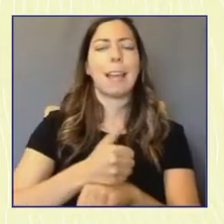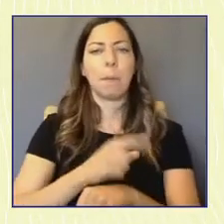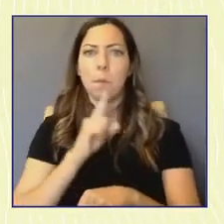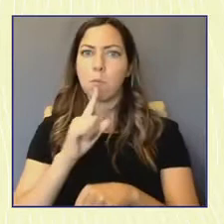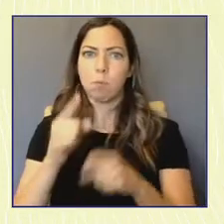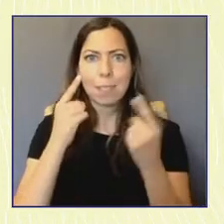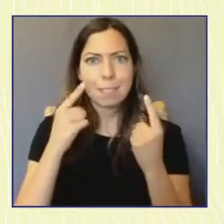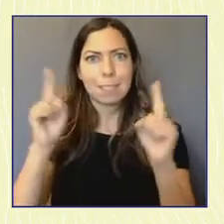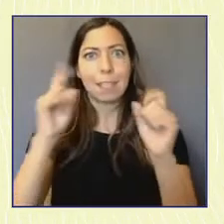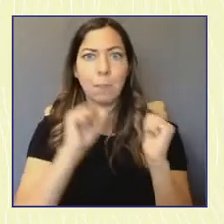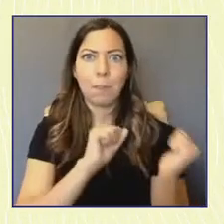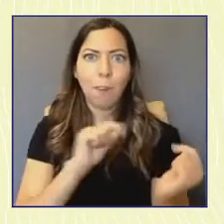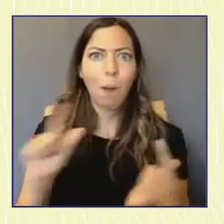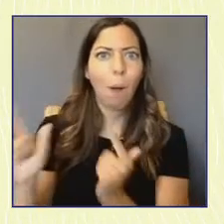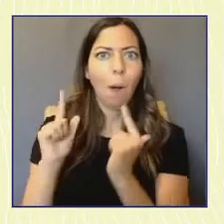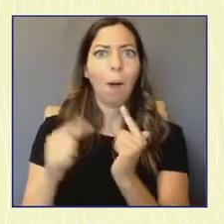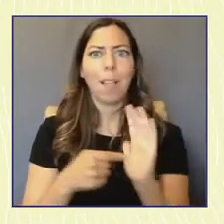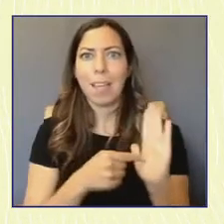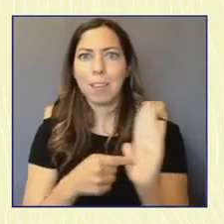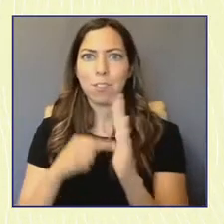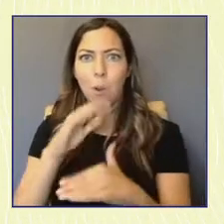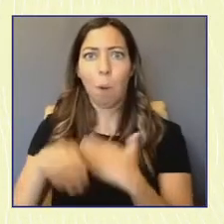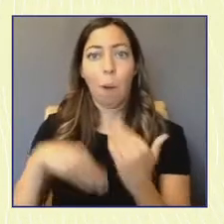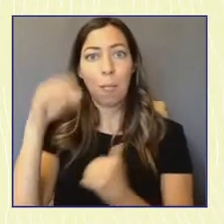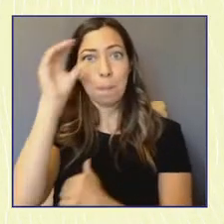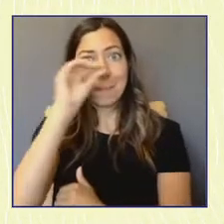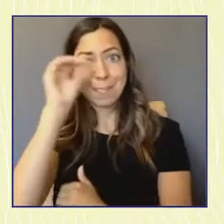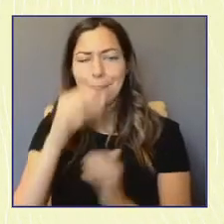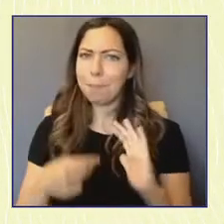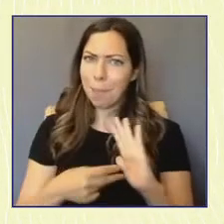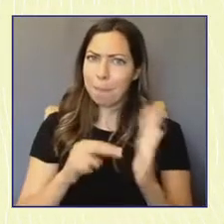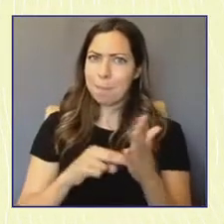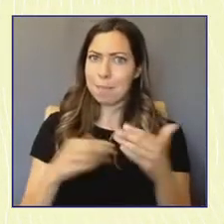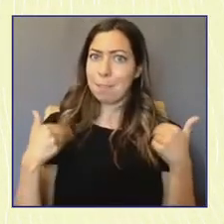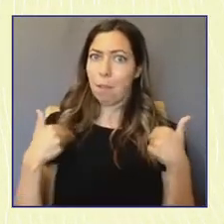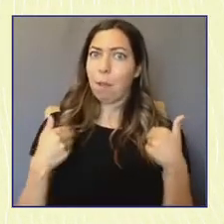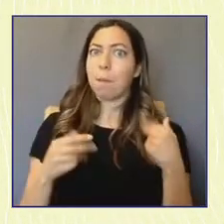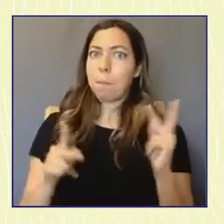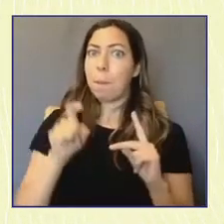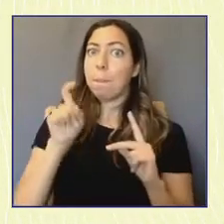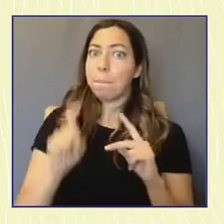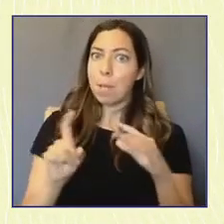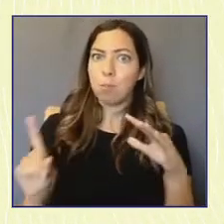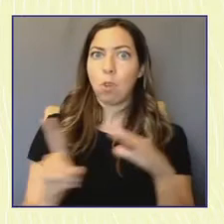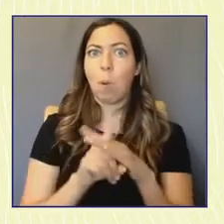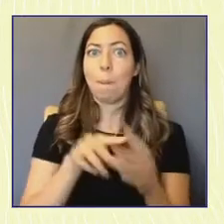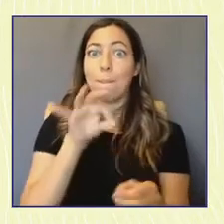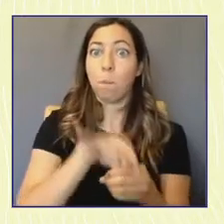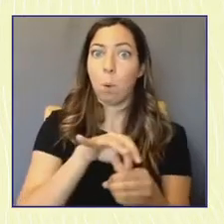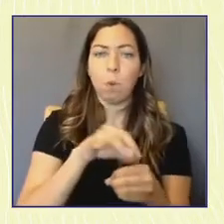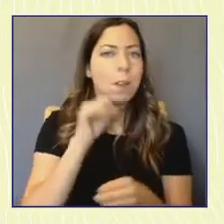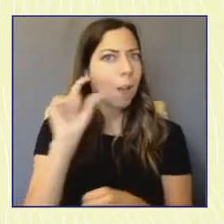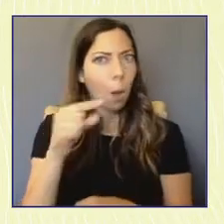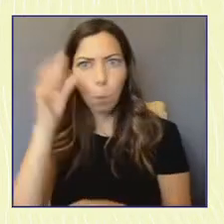young people showing up to vote and showing up all the time not just during federal election cycles and that's why it's so important. We get this right